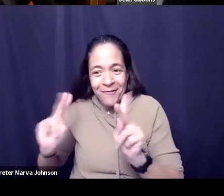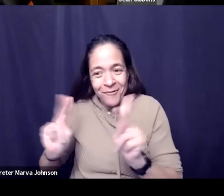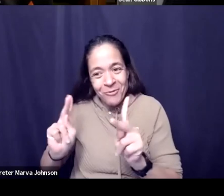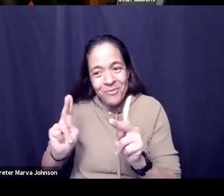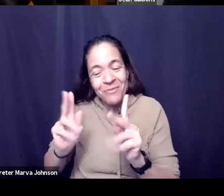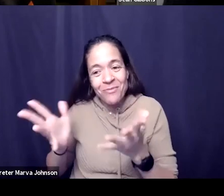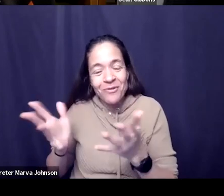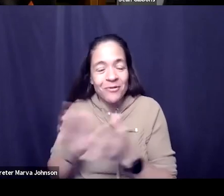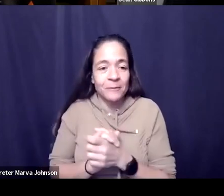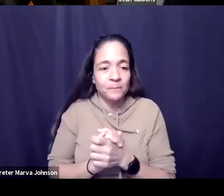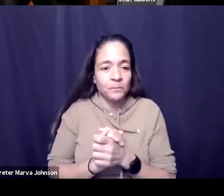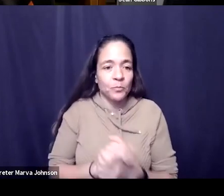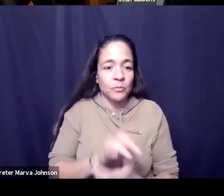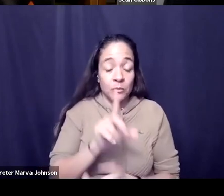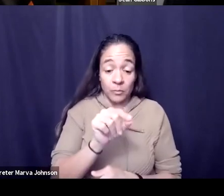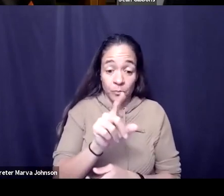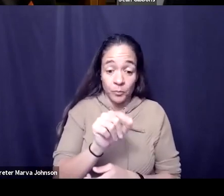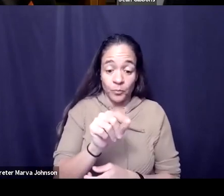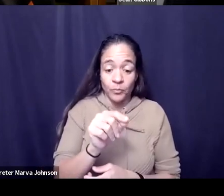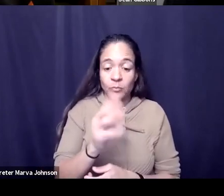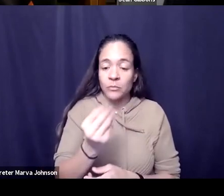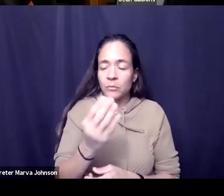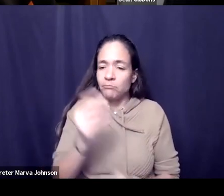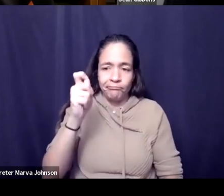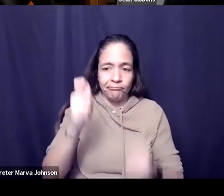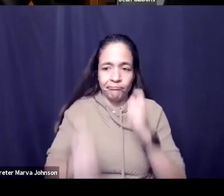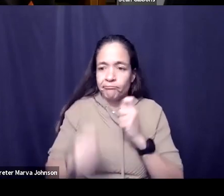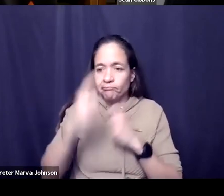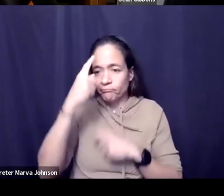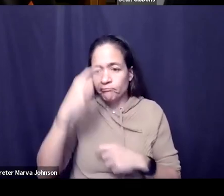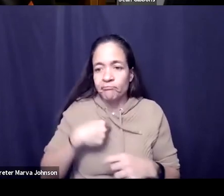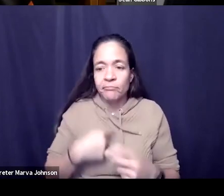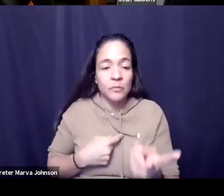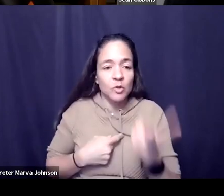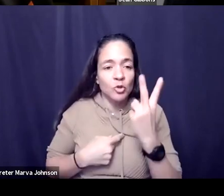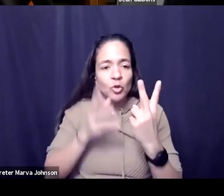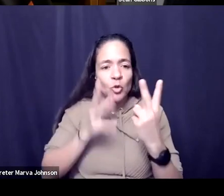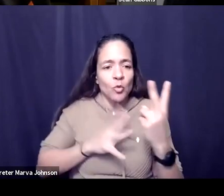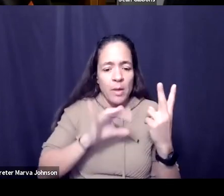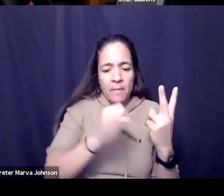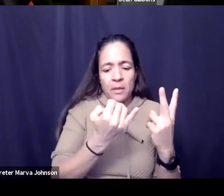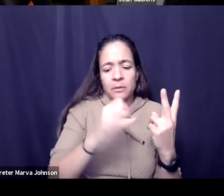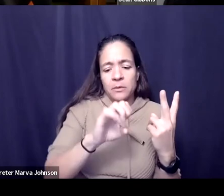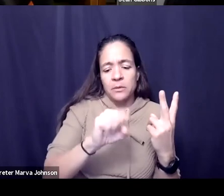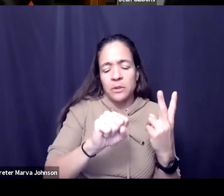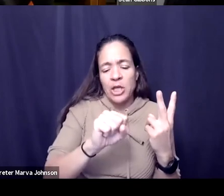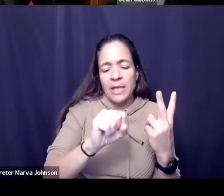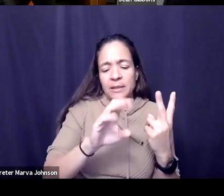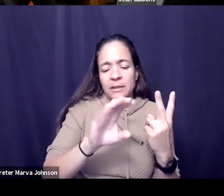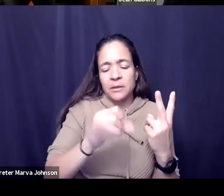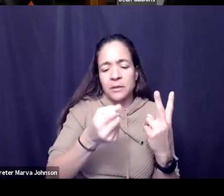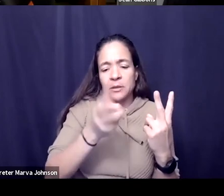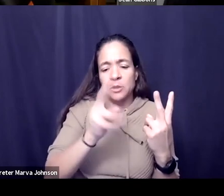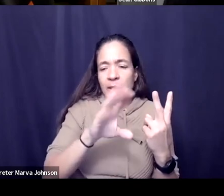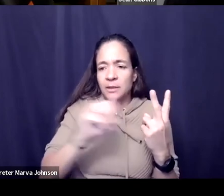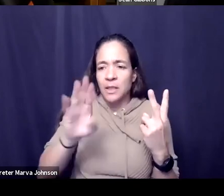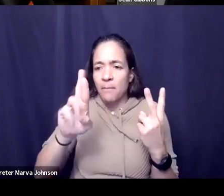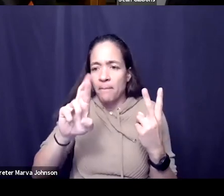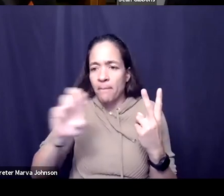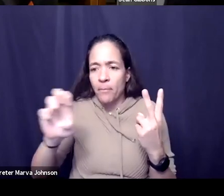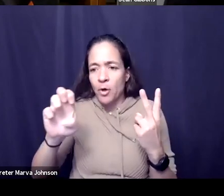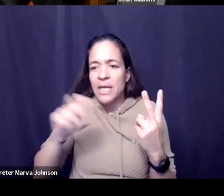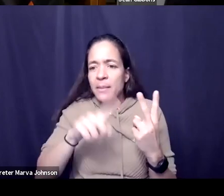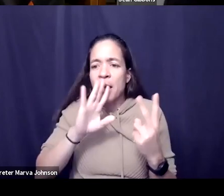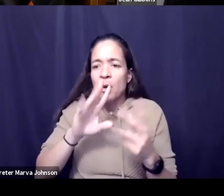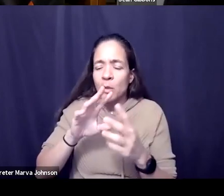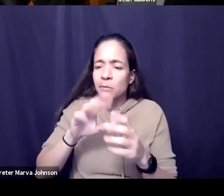there was a pivotal moment for me uh two women named jess johnson and brie ferrigno were starting a professional women's